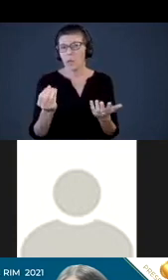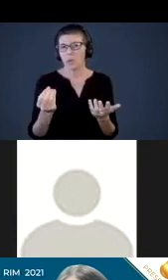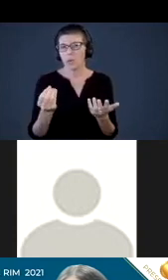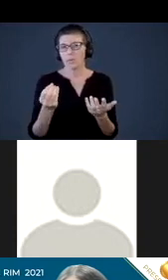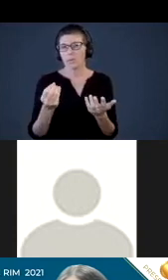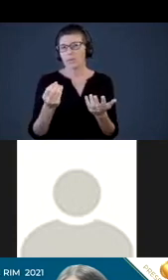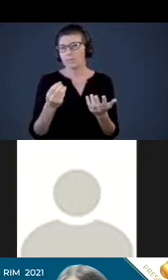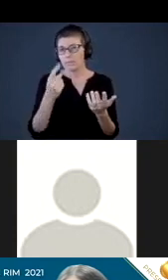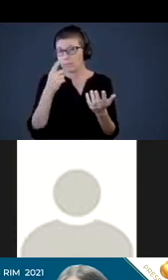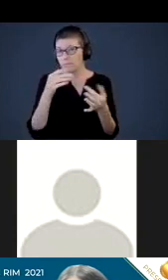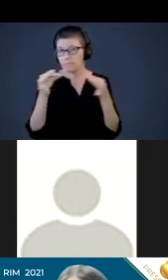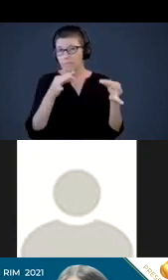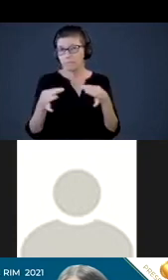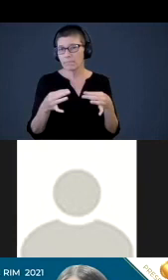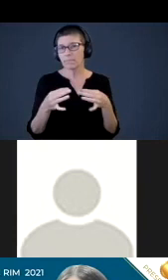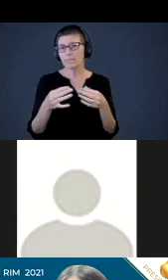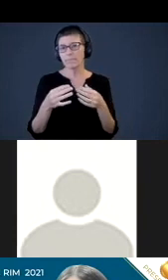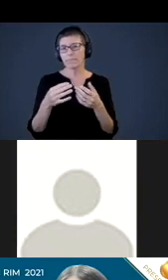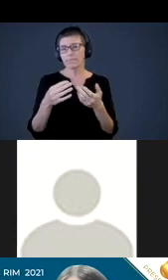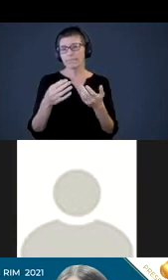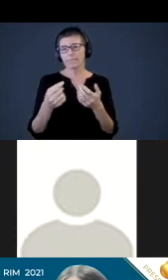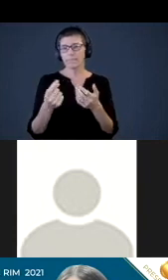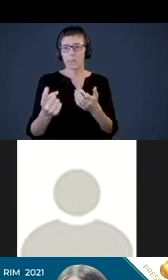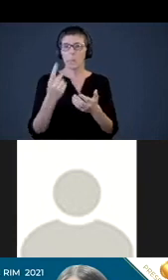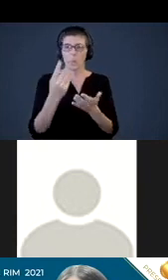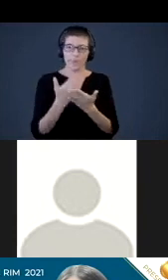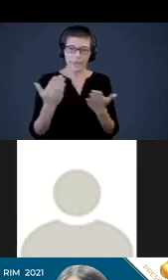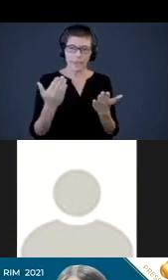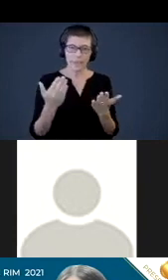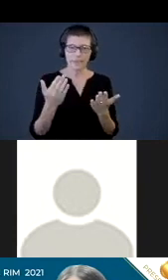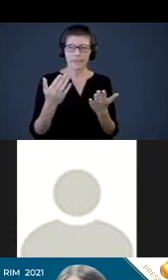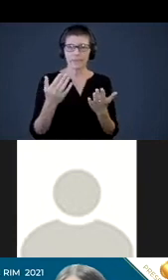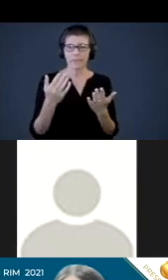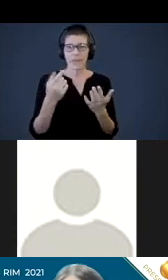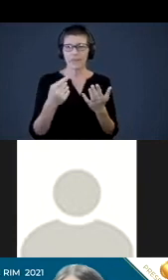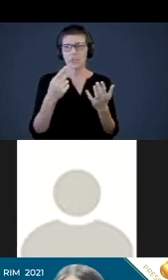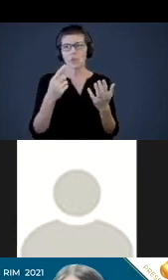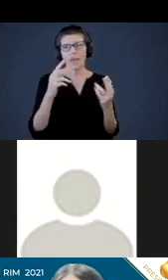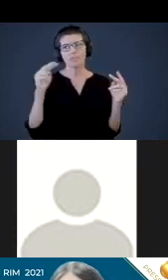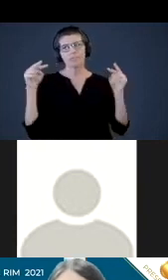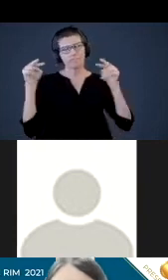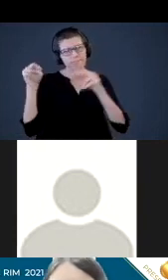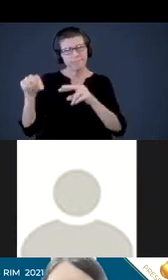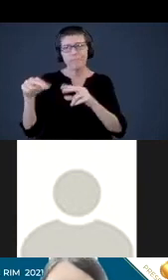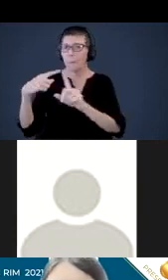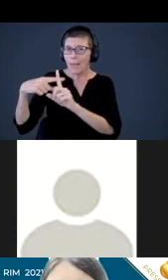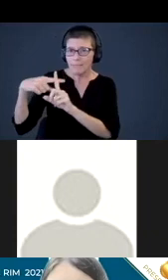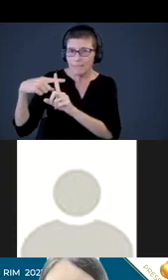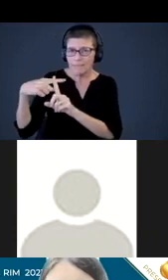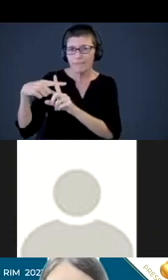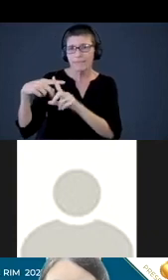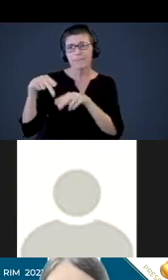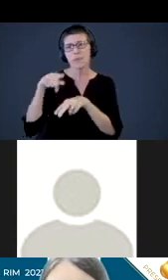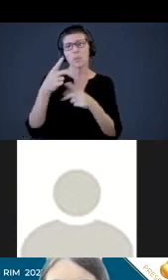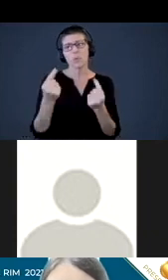elaborate on one thing that you took away as a, to look at it positive, what made you come in, what were you doing